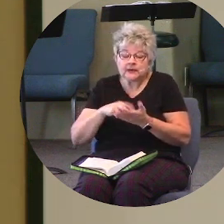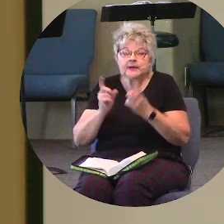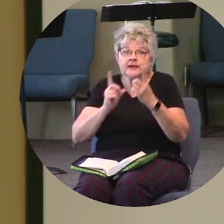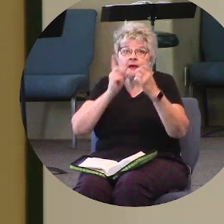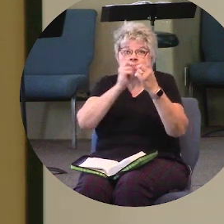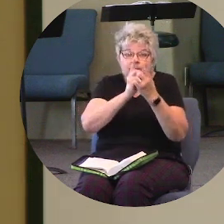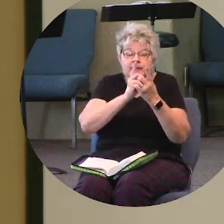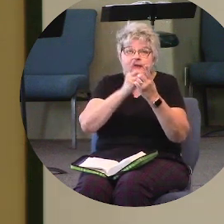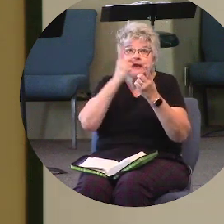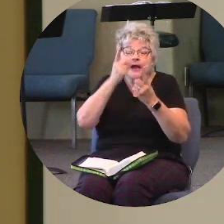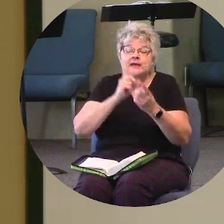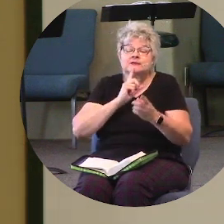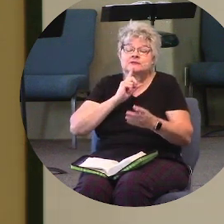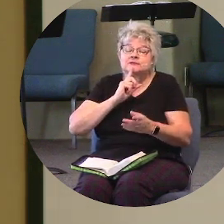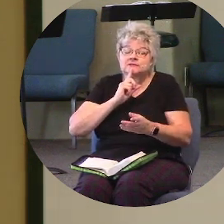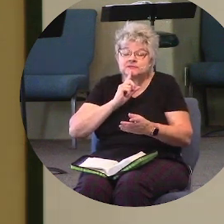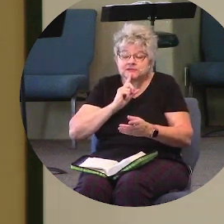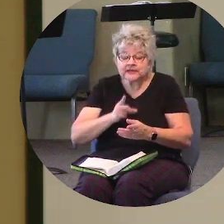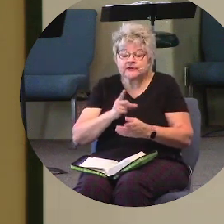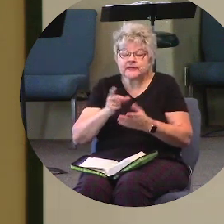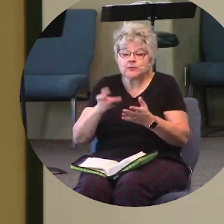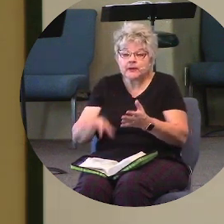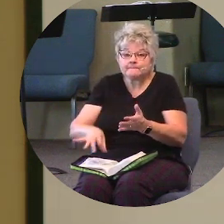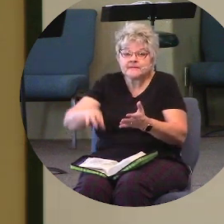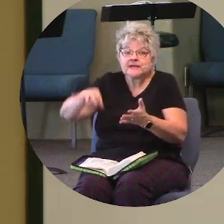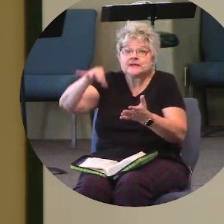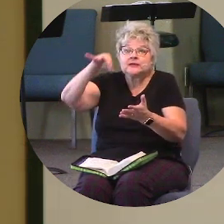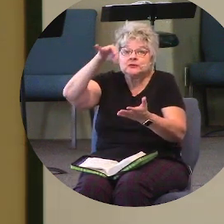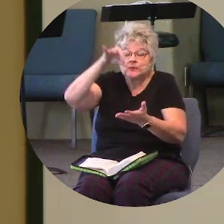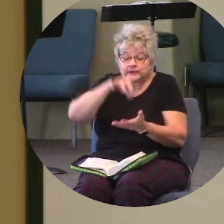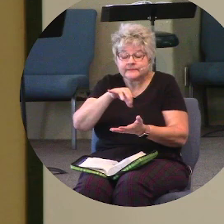me, and I literally will pick you up.